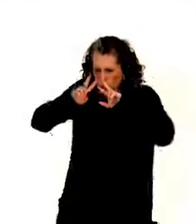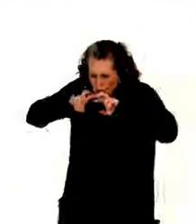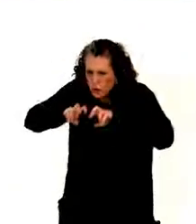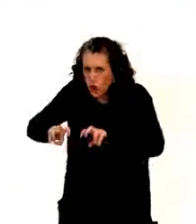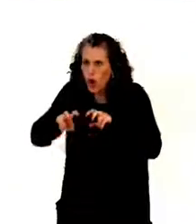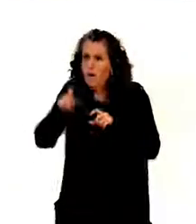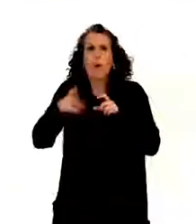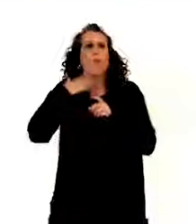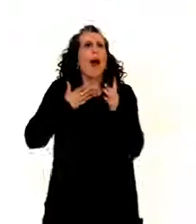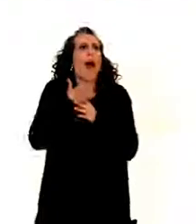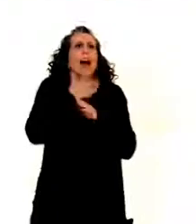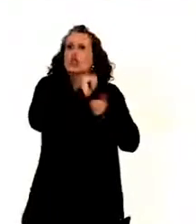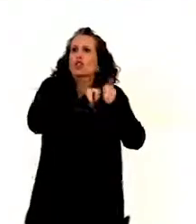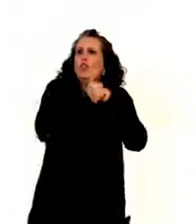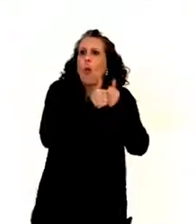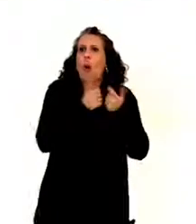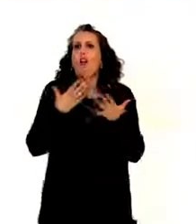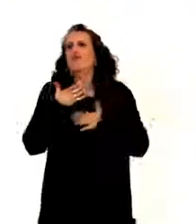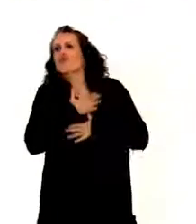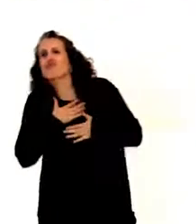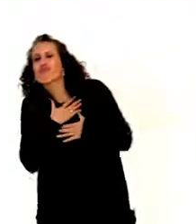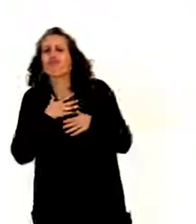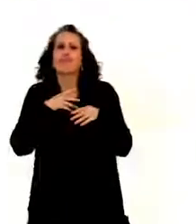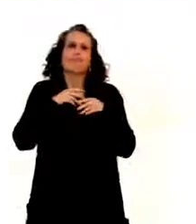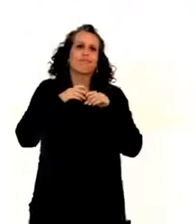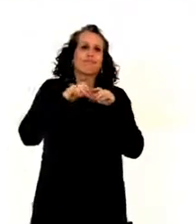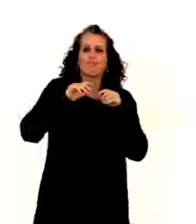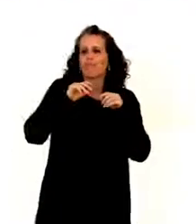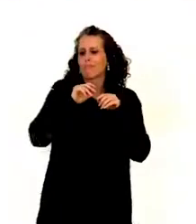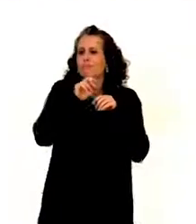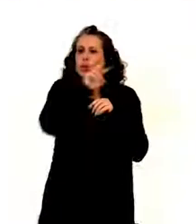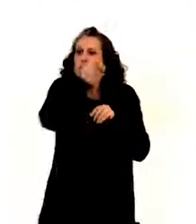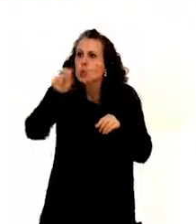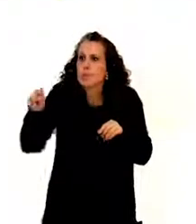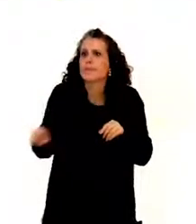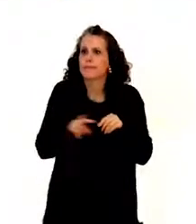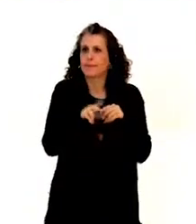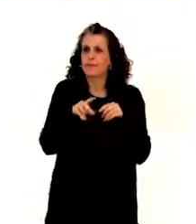sports culture, recreation, tourism for persons with disabilities. I had the privilege of being the